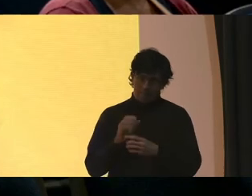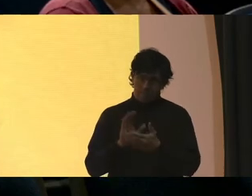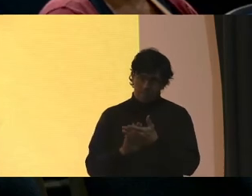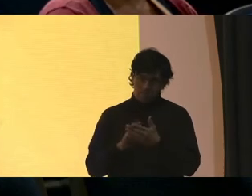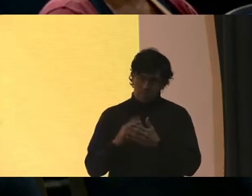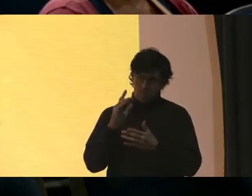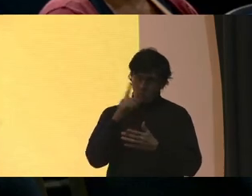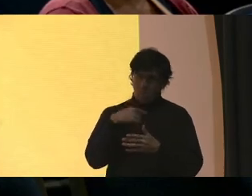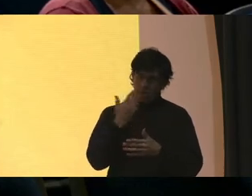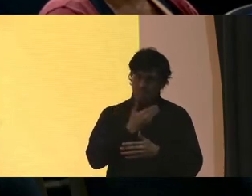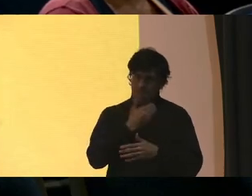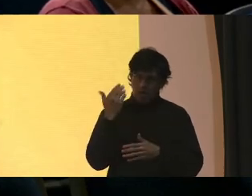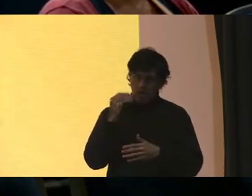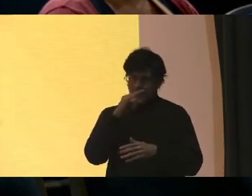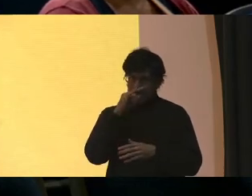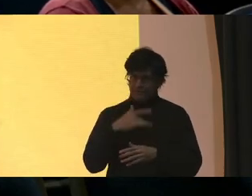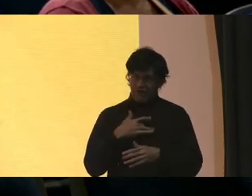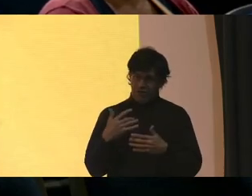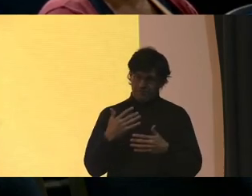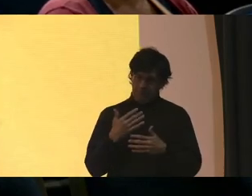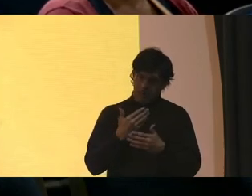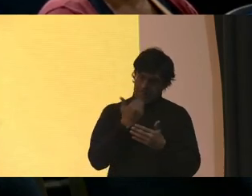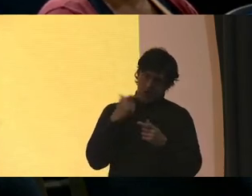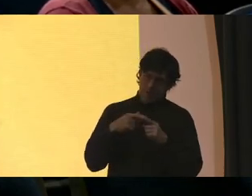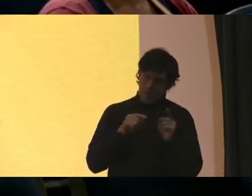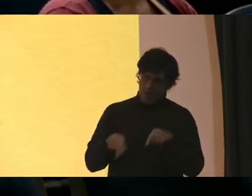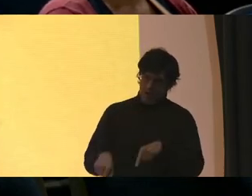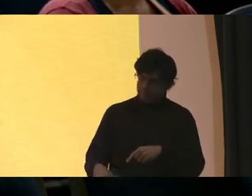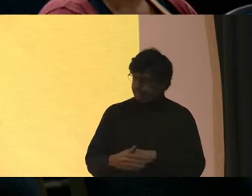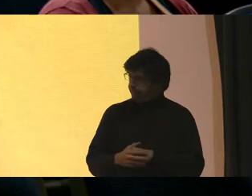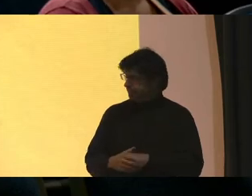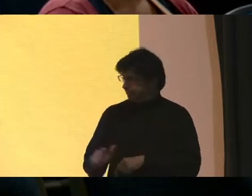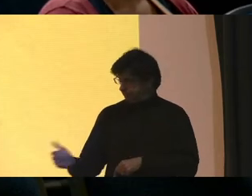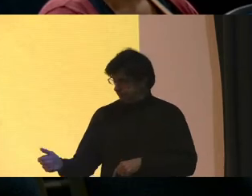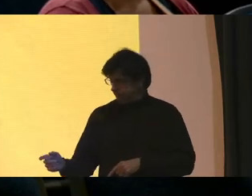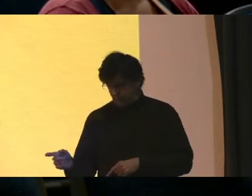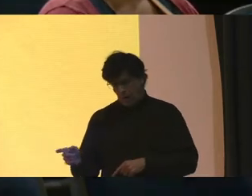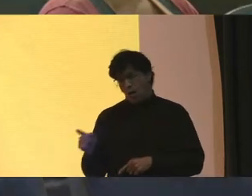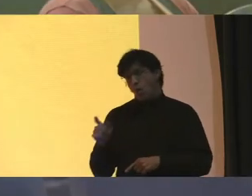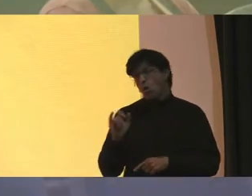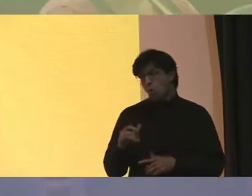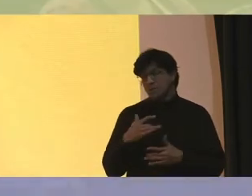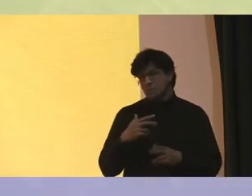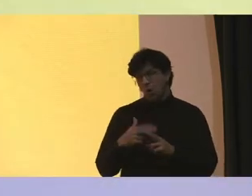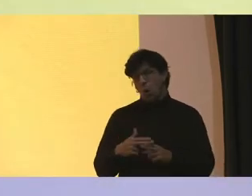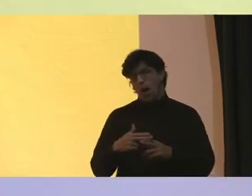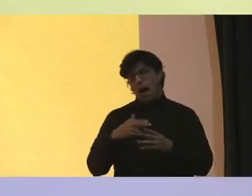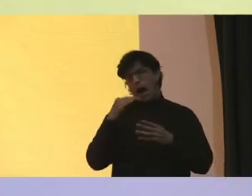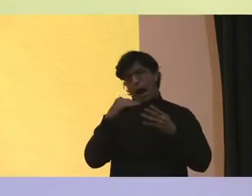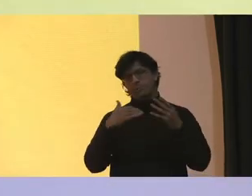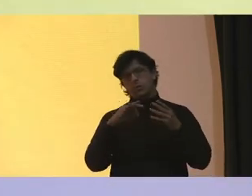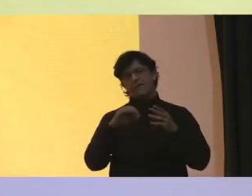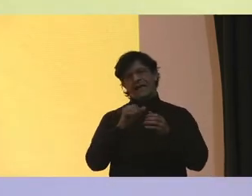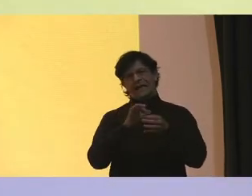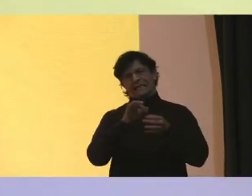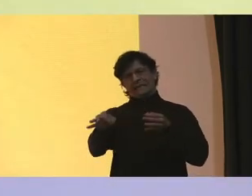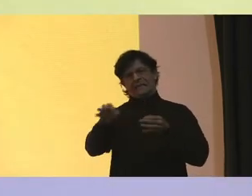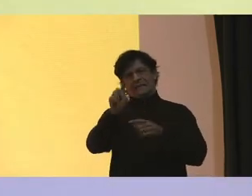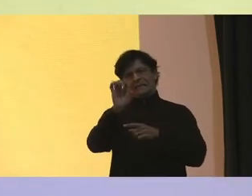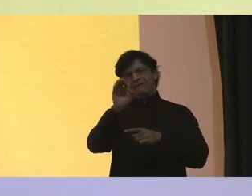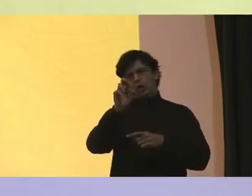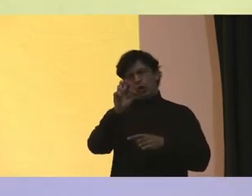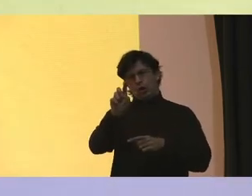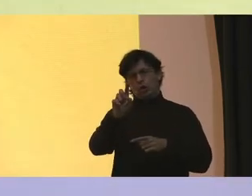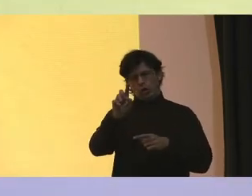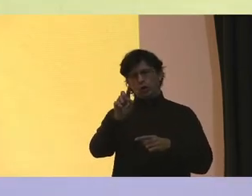look better And the kids feel better about coming here Those are typically called items of deferred maintenance And I